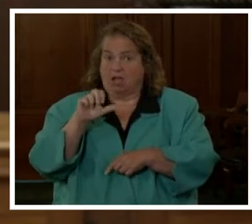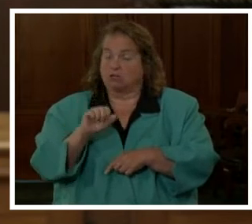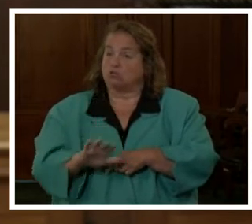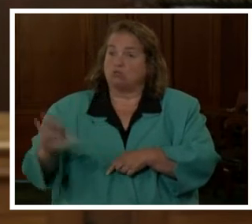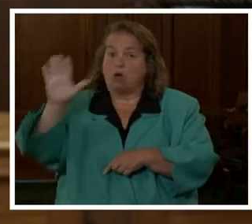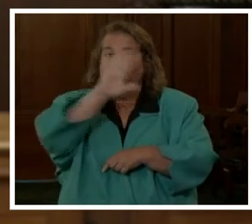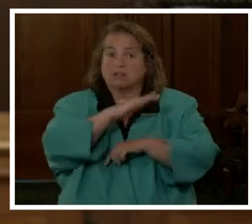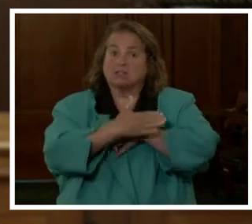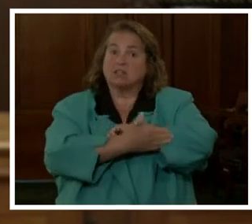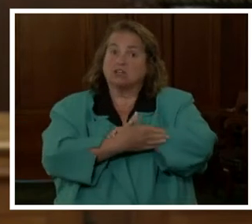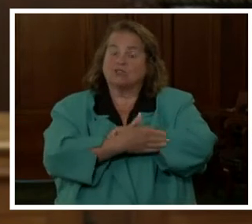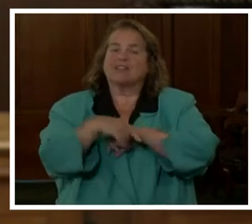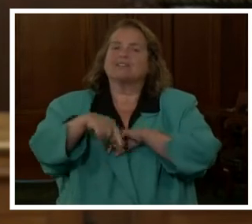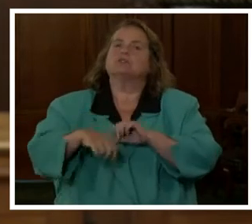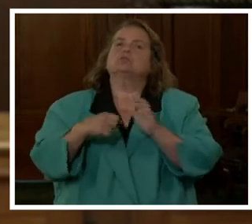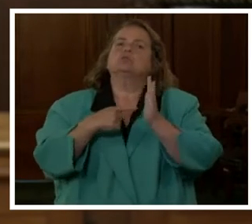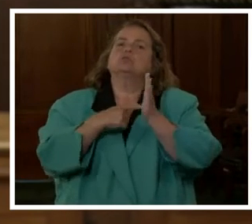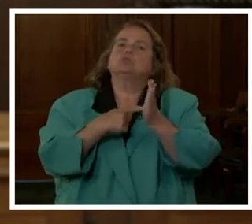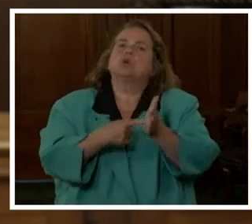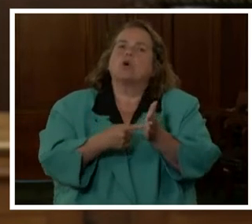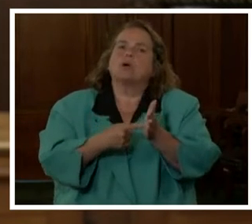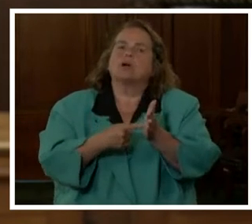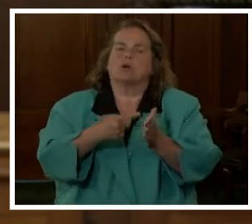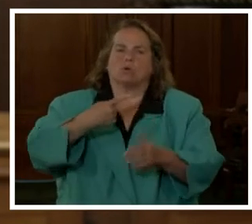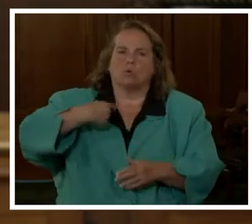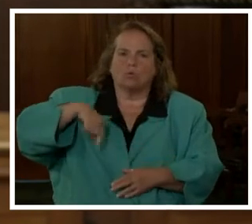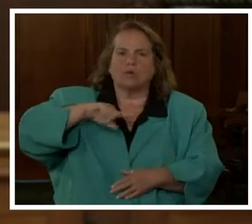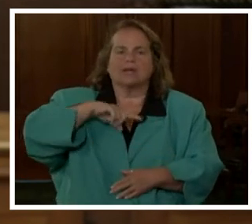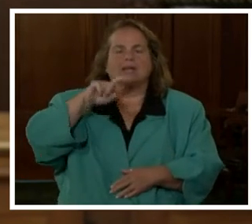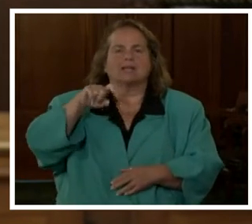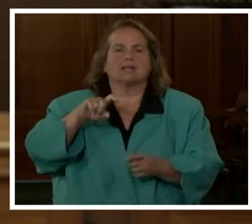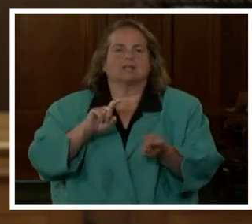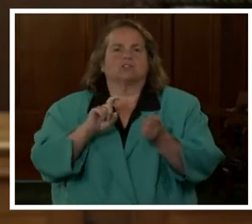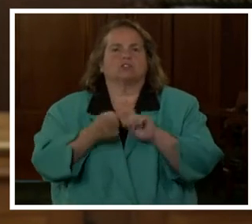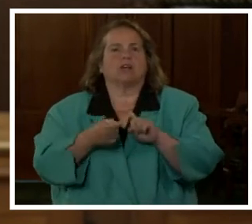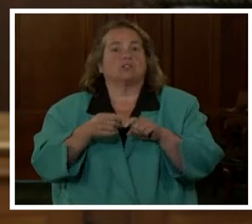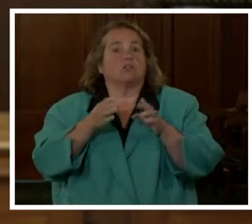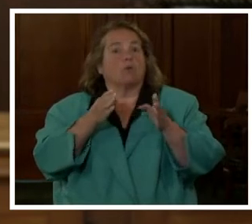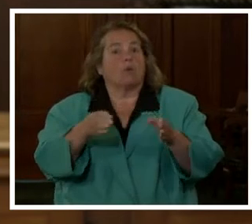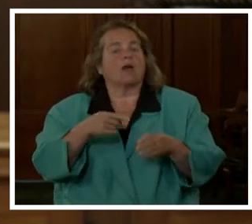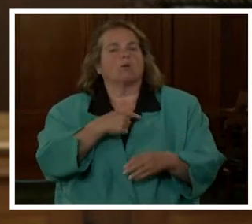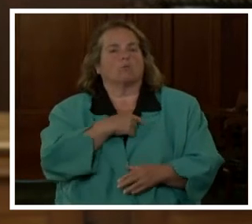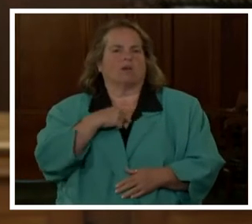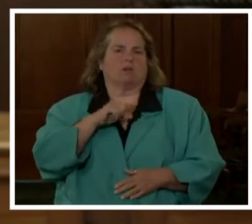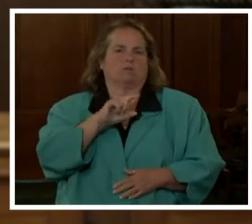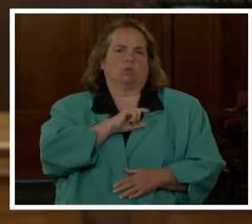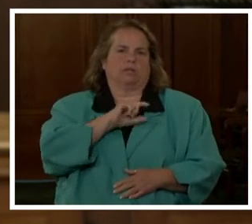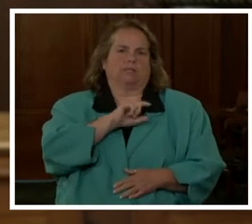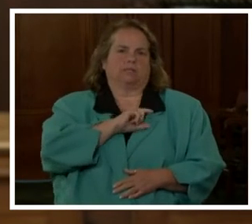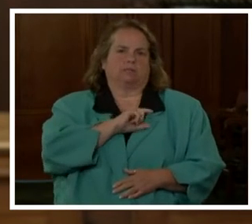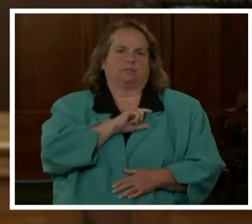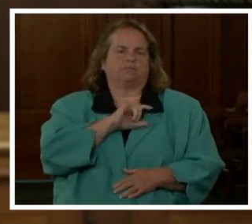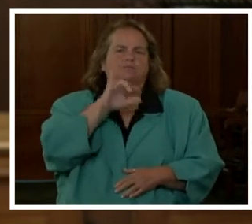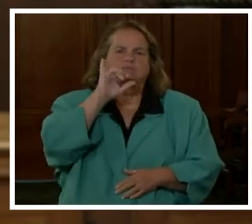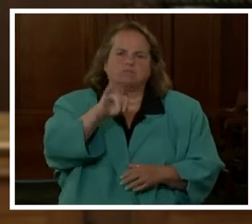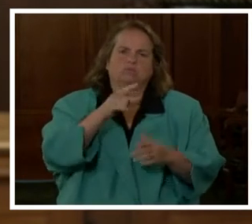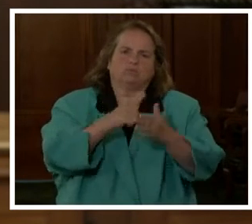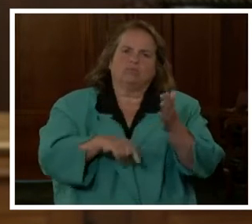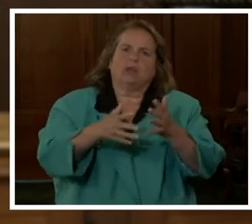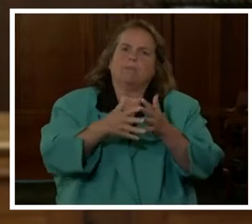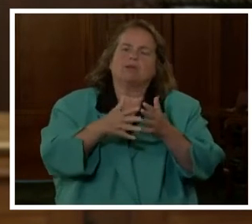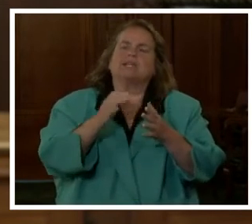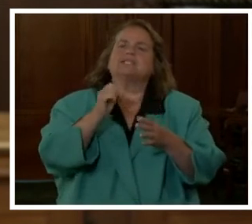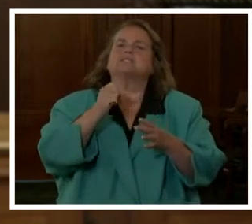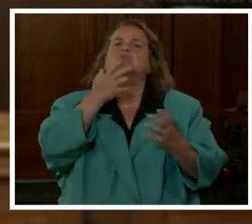the country, this is showing we need a change in the way that we police. That's what America is speaking up on.